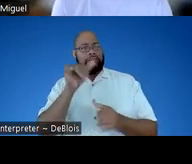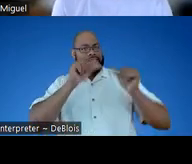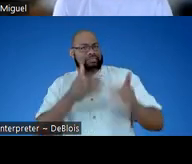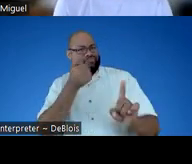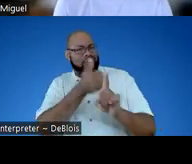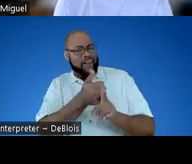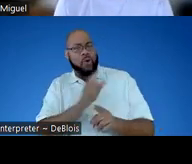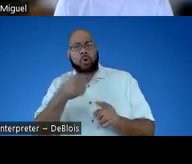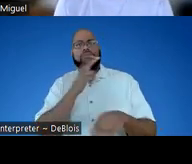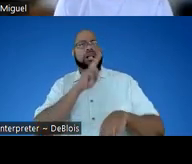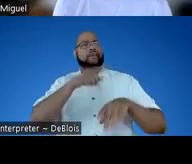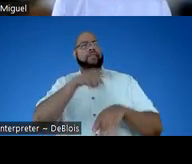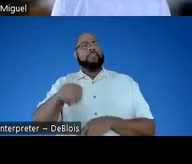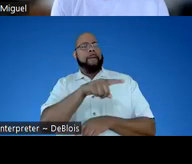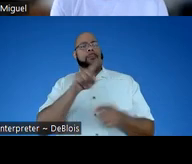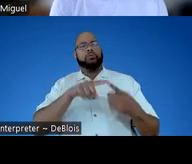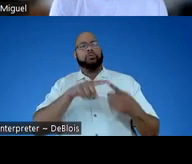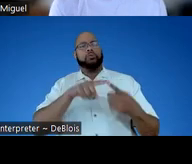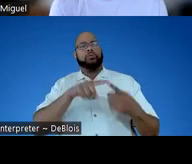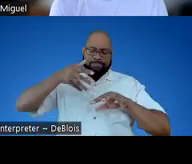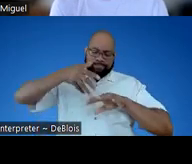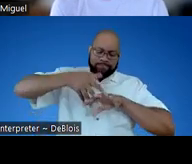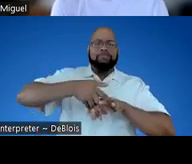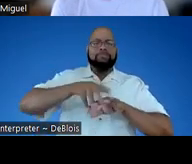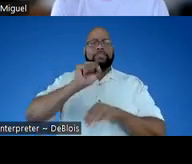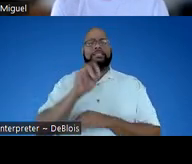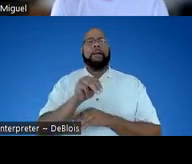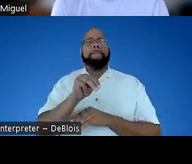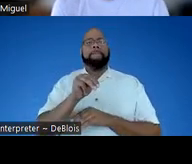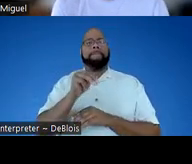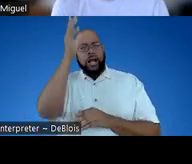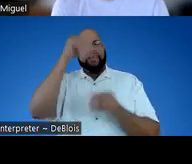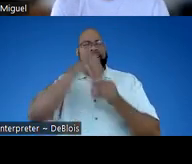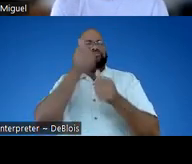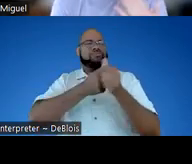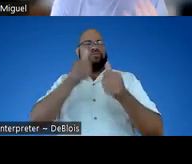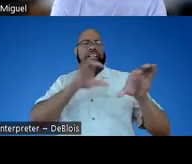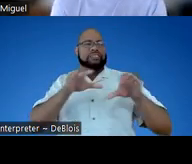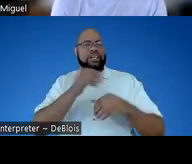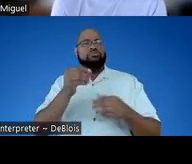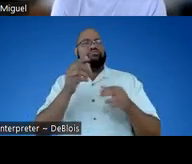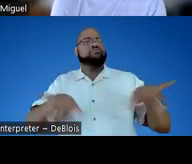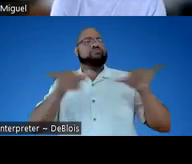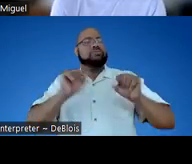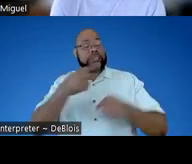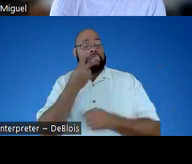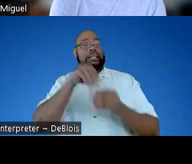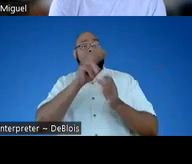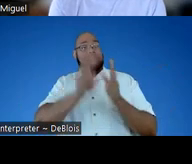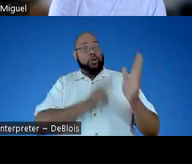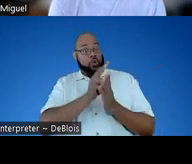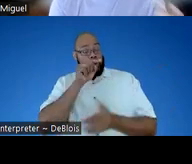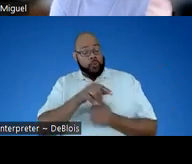it's really only natural for them to embed STEM concepts into their everyday activities and routines. Like you could even see in the video,